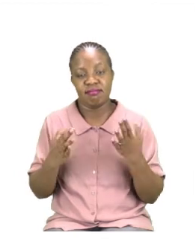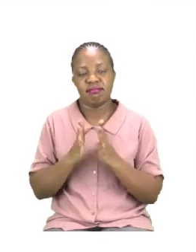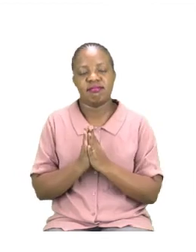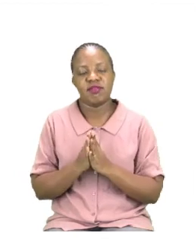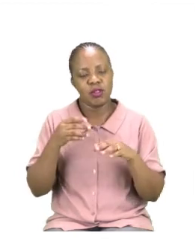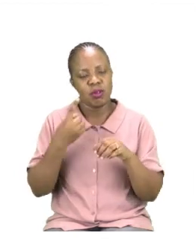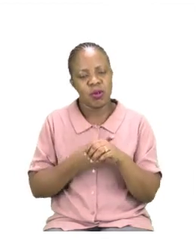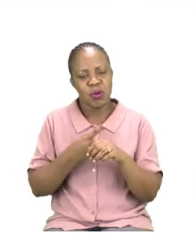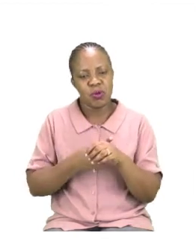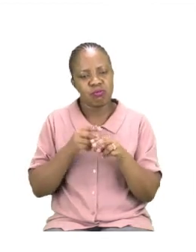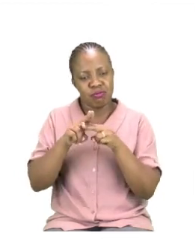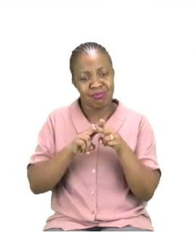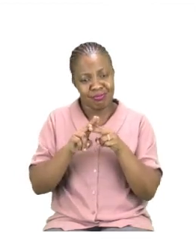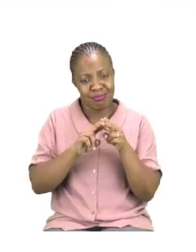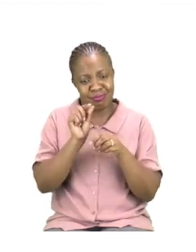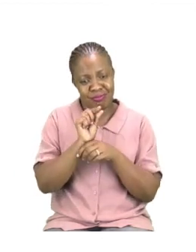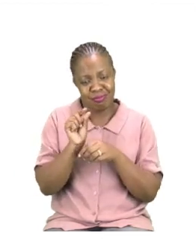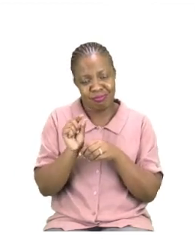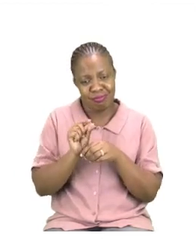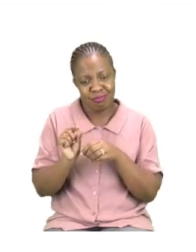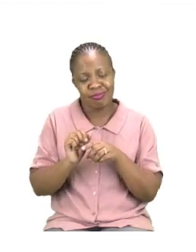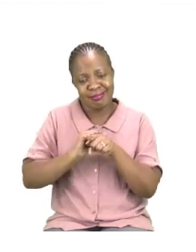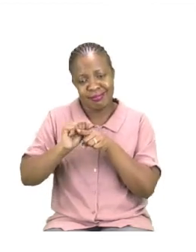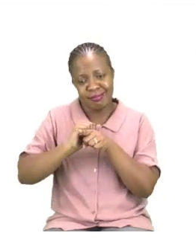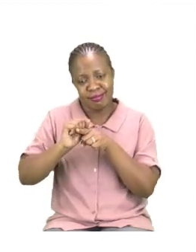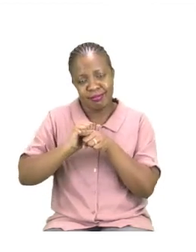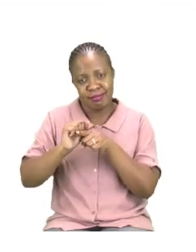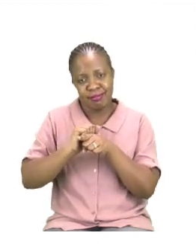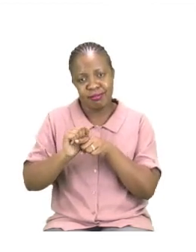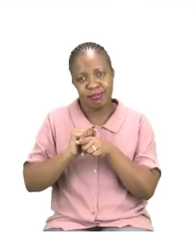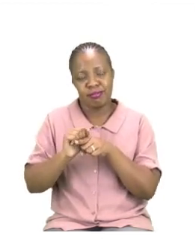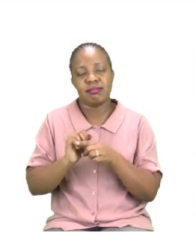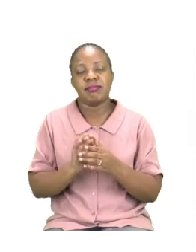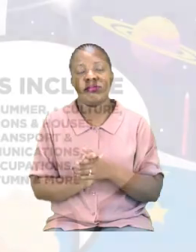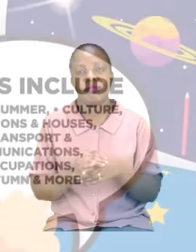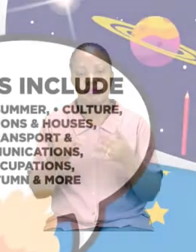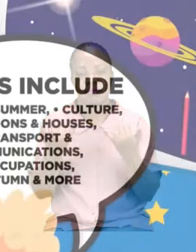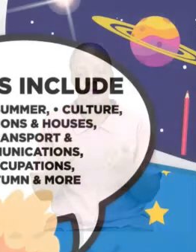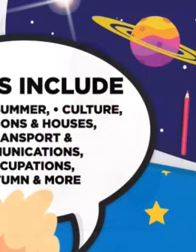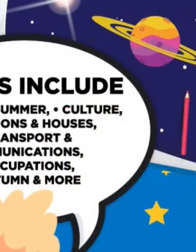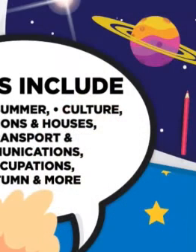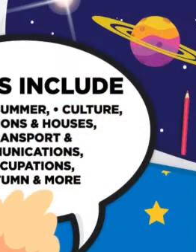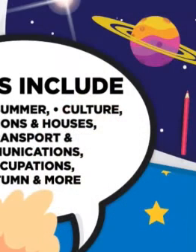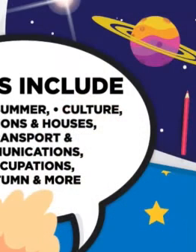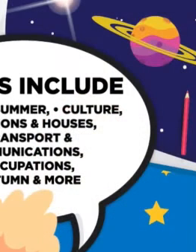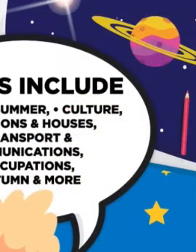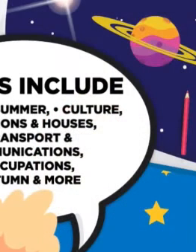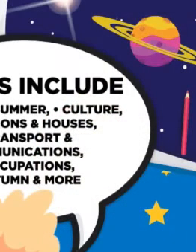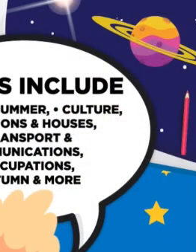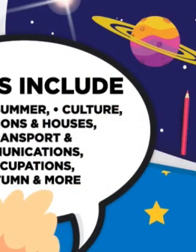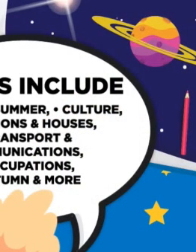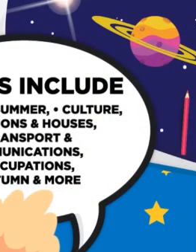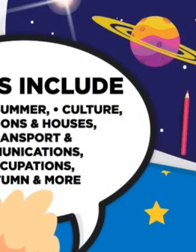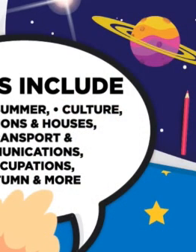as you can. And after a little bit of practice, we'll be right back after this advert break. Do you have children in the